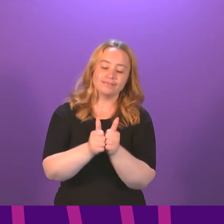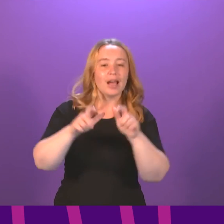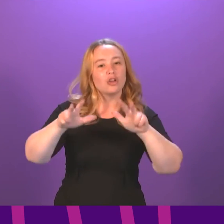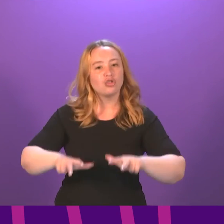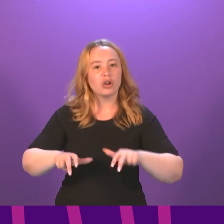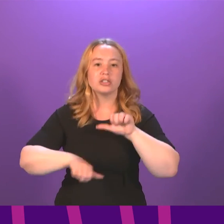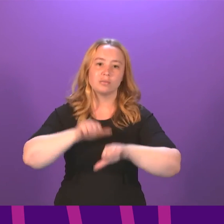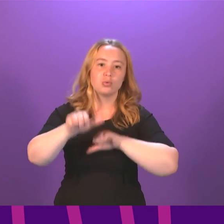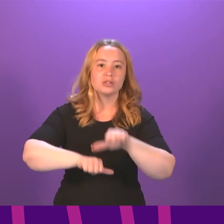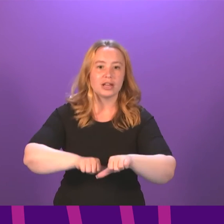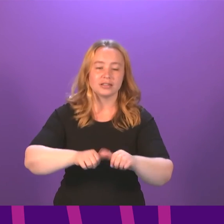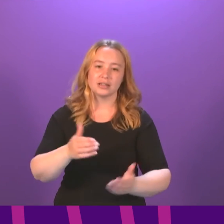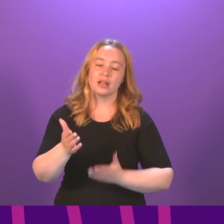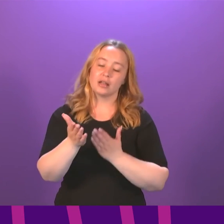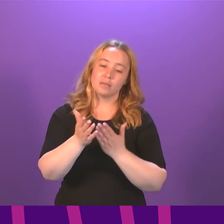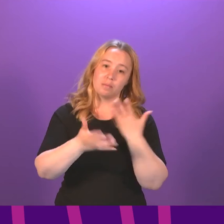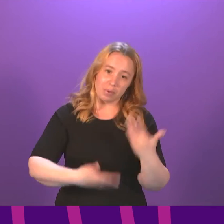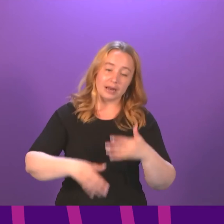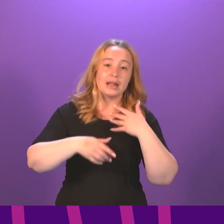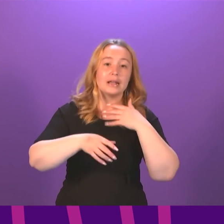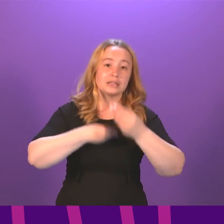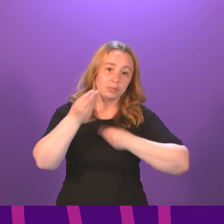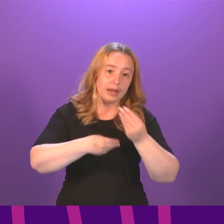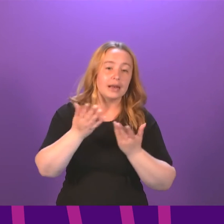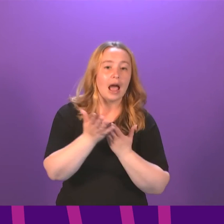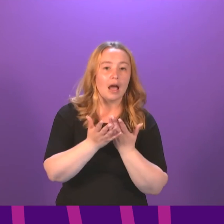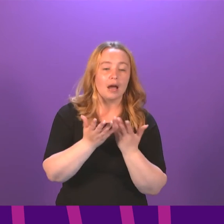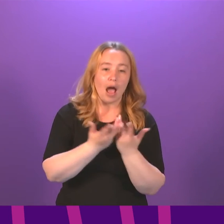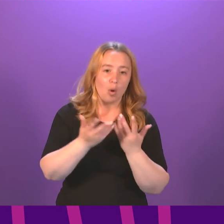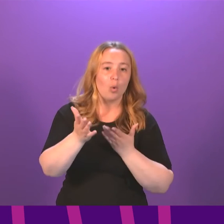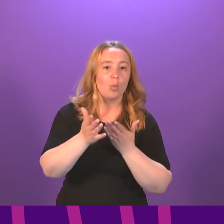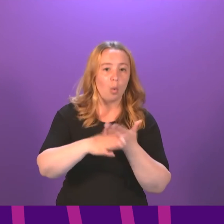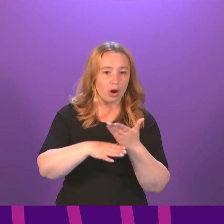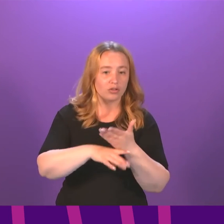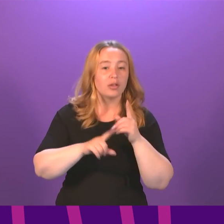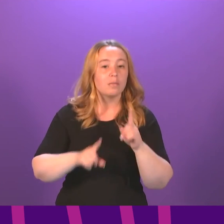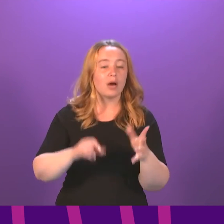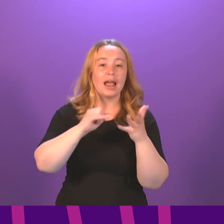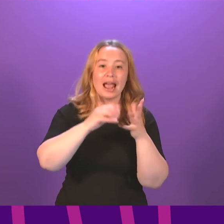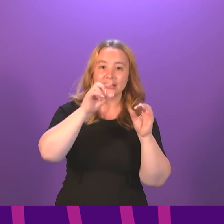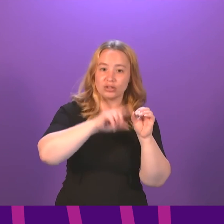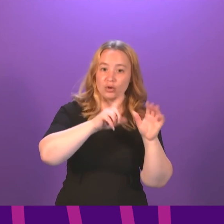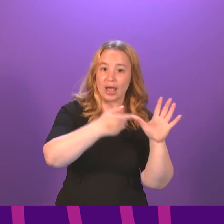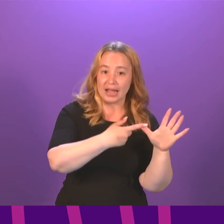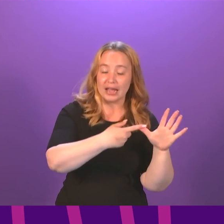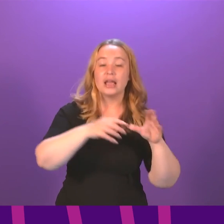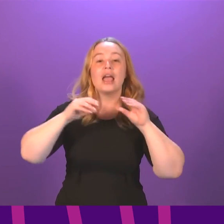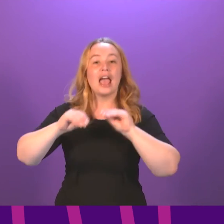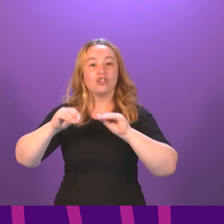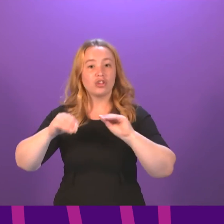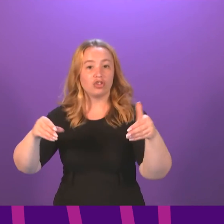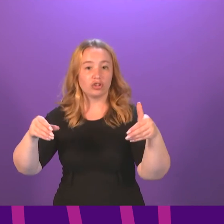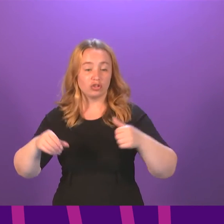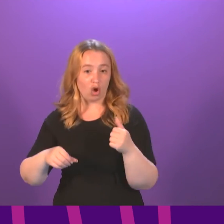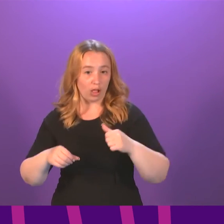underway. I have explained how that will work, and it is important to emphasise, again, that the SQE and Education Scotland are not involved